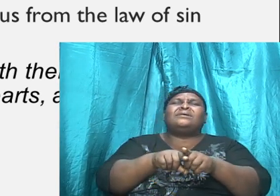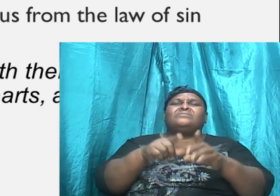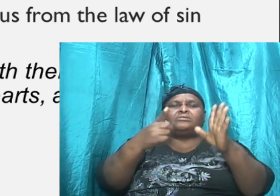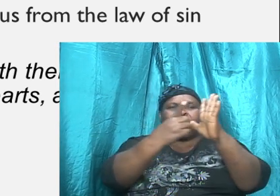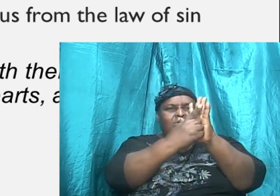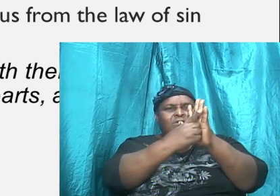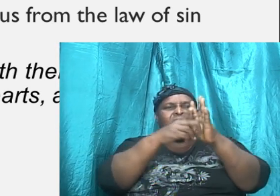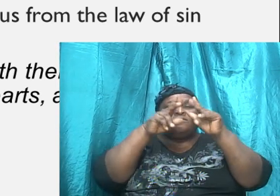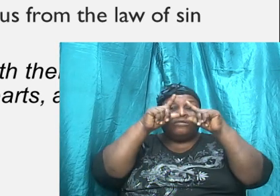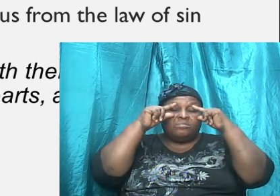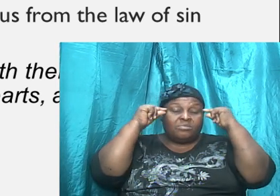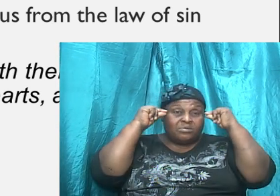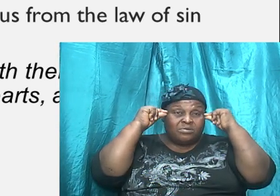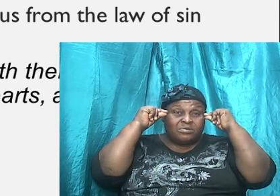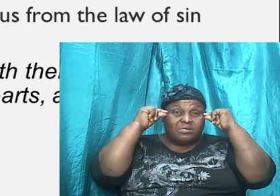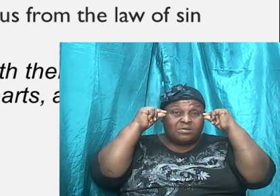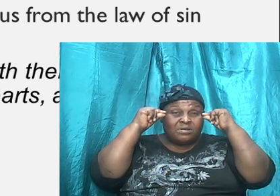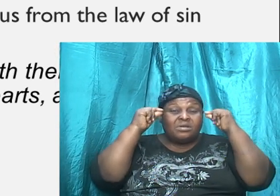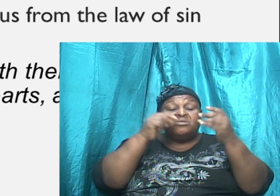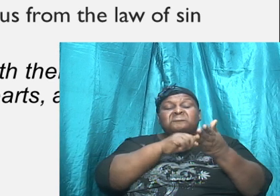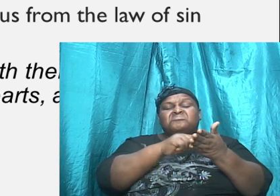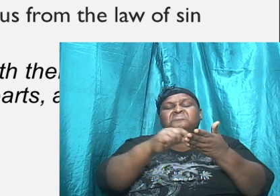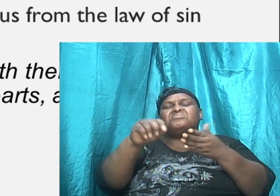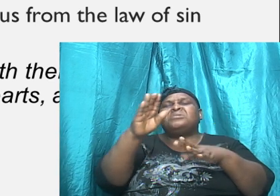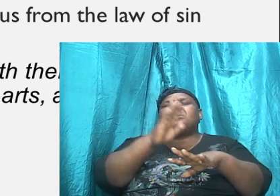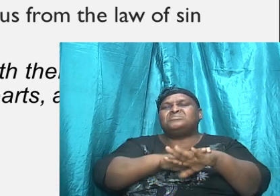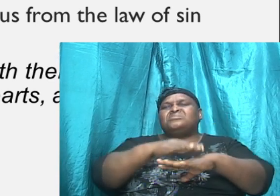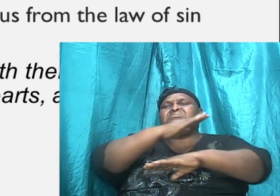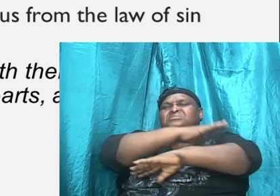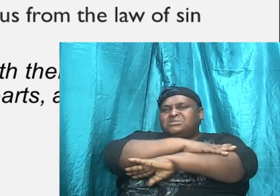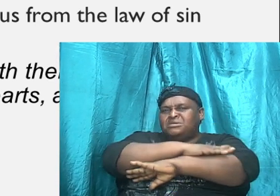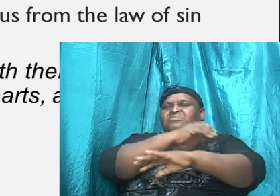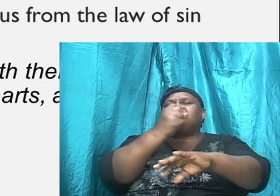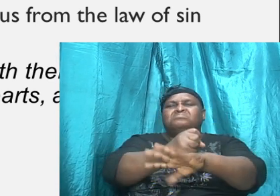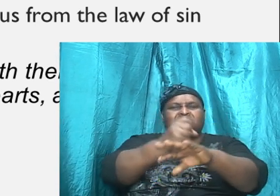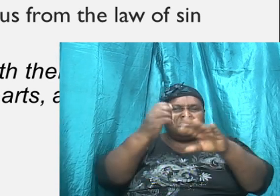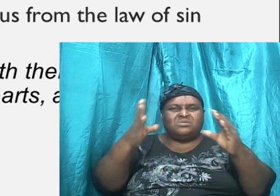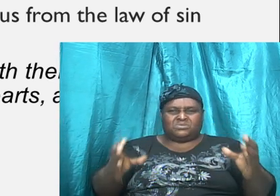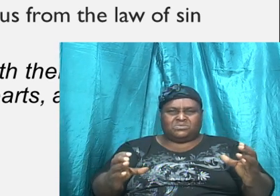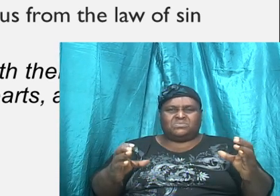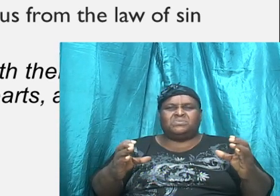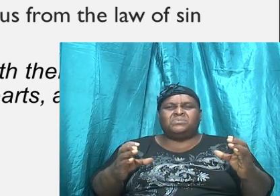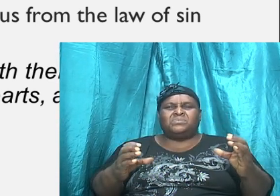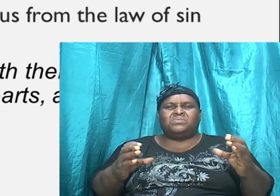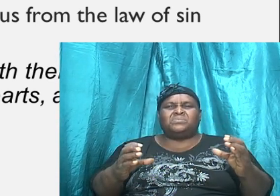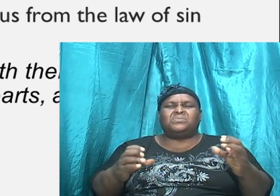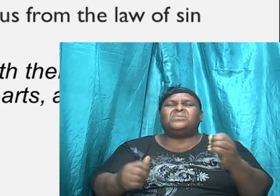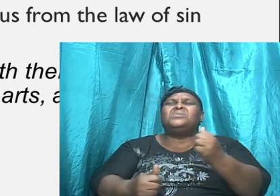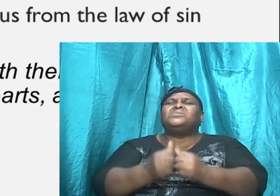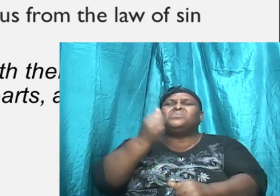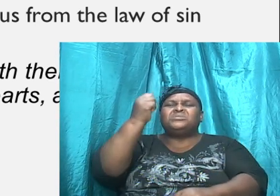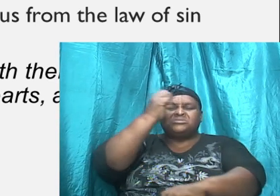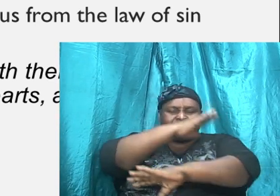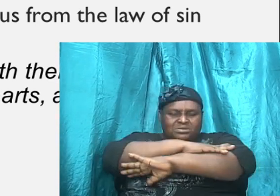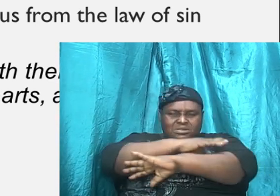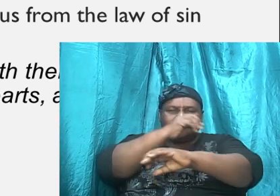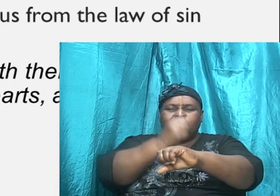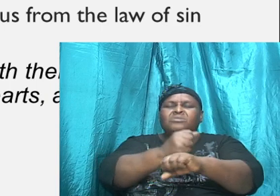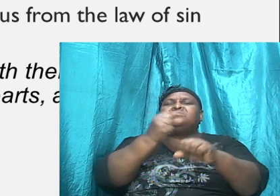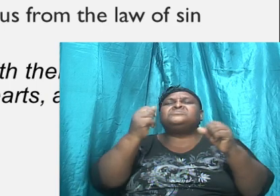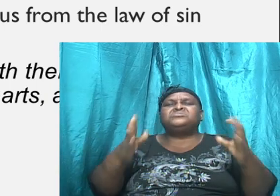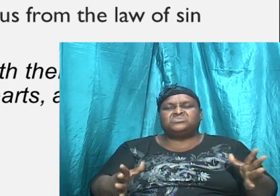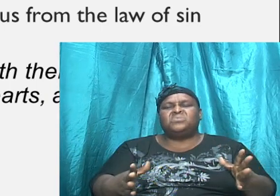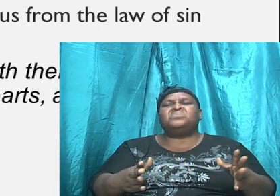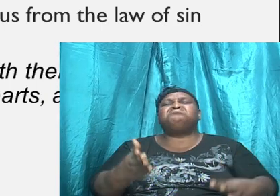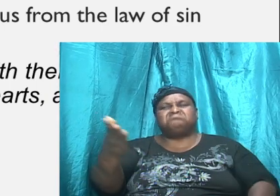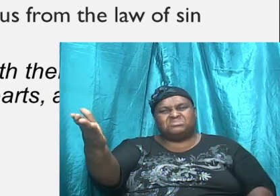that was written upon tables of stone, which the table of stone there is saying